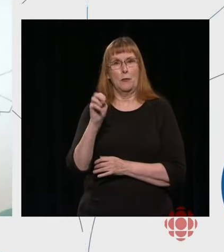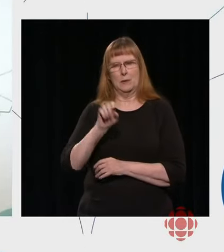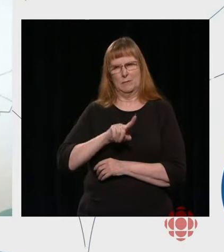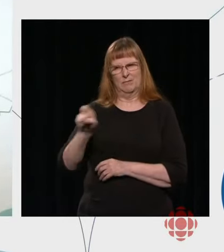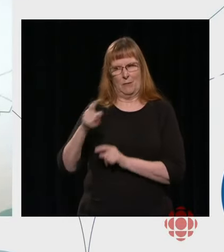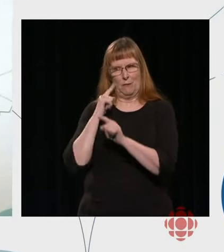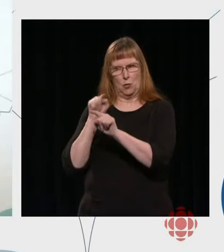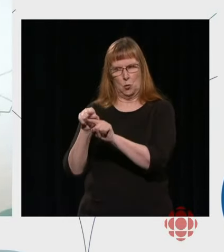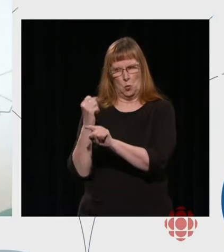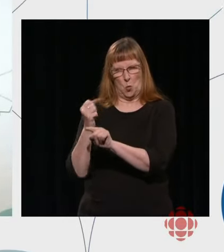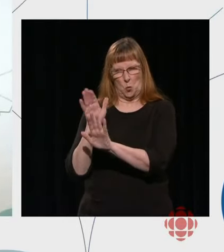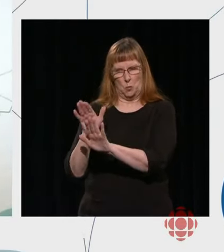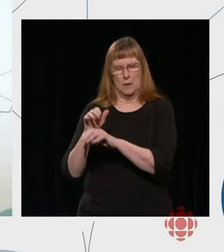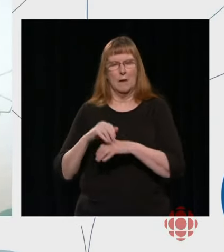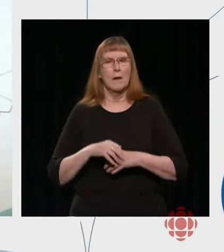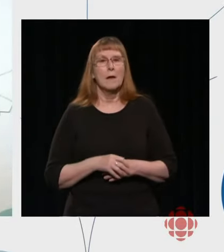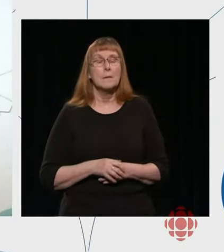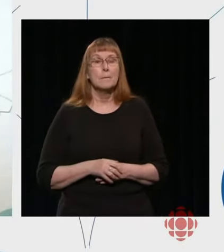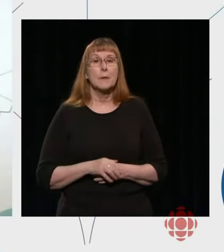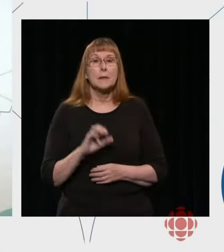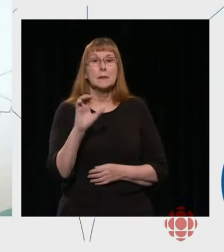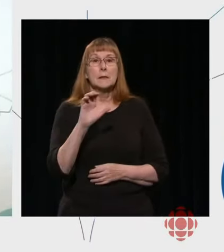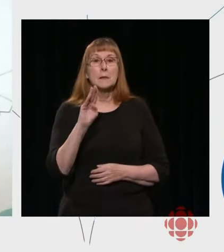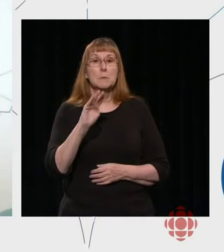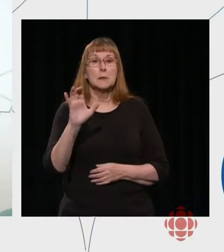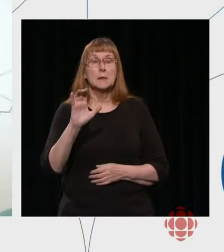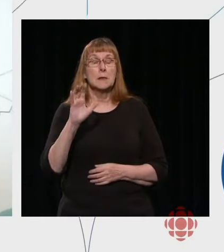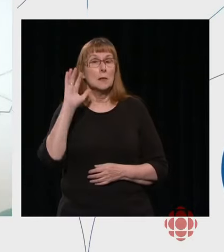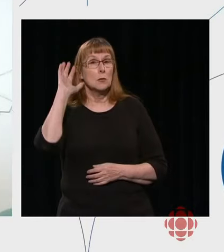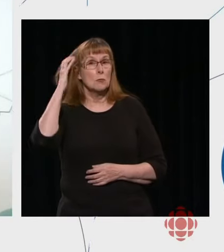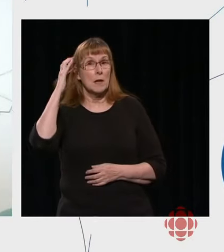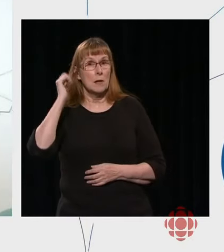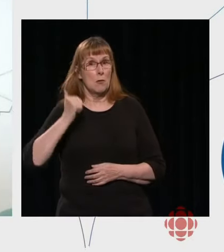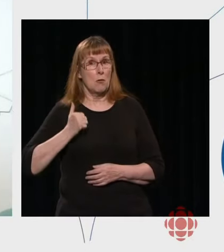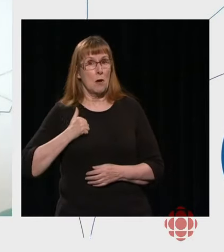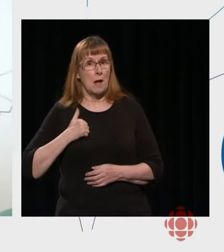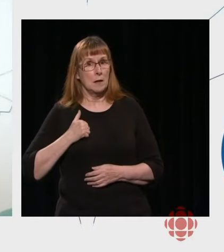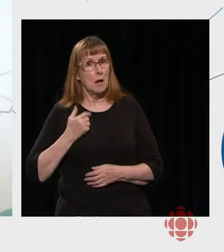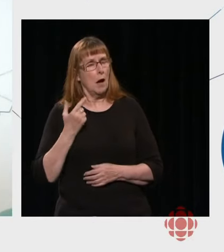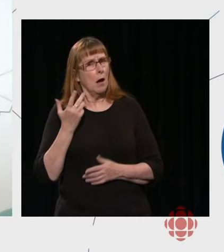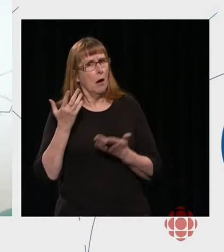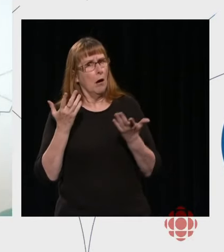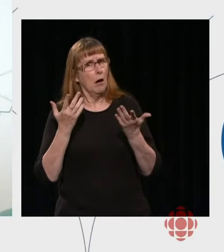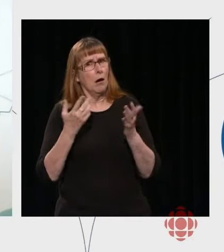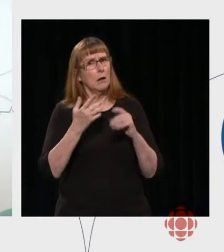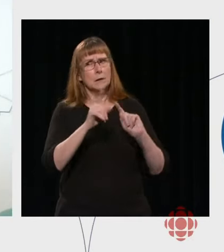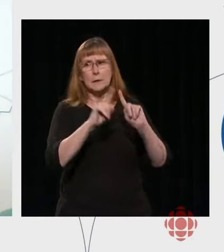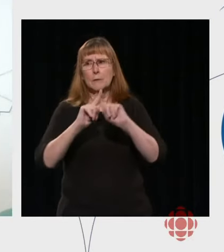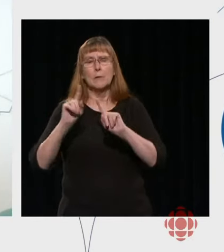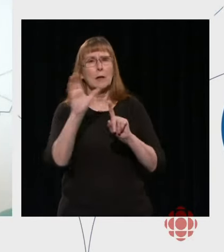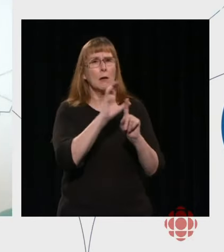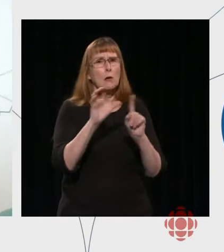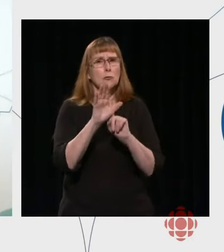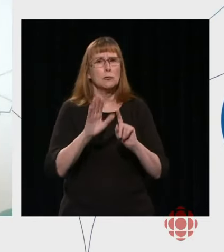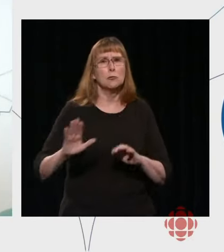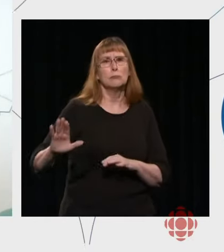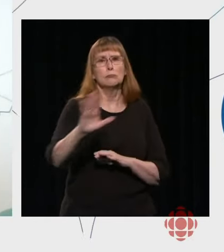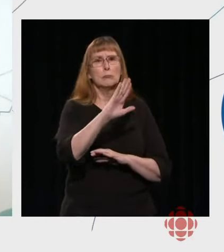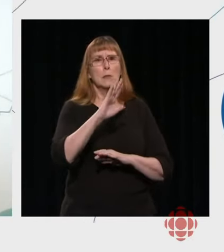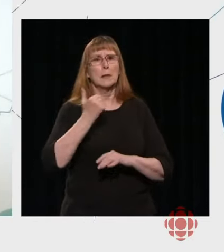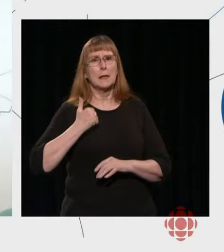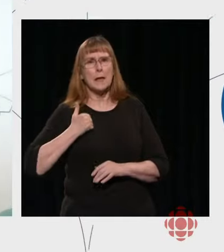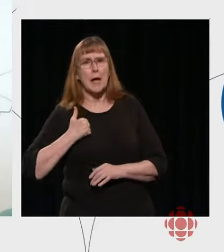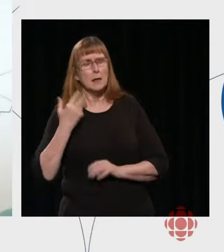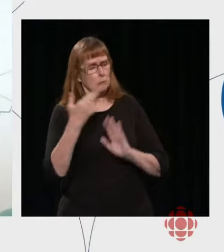plays an important role, and its mandate is to represent all cultures in Canada. So, here's the question. What concrete actions